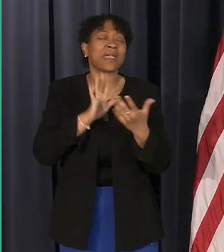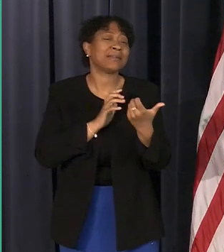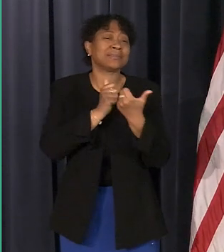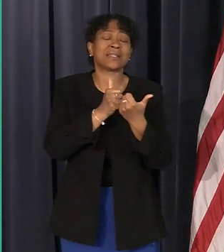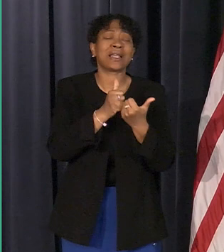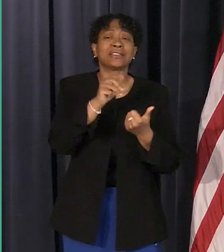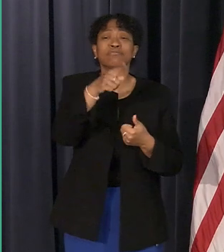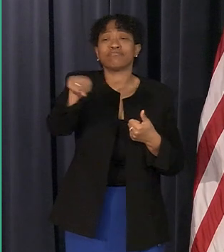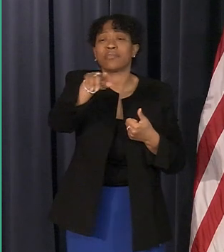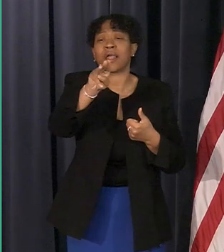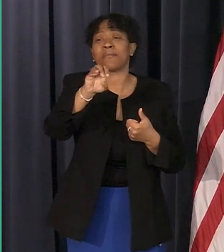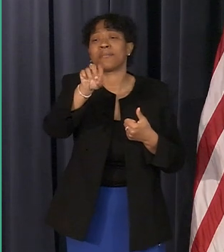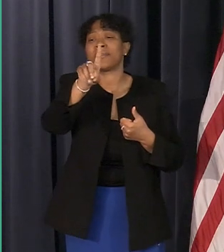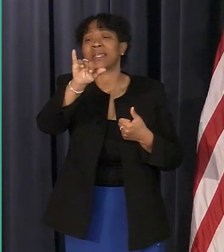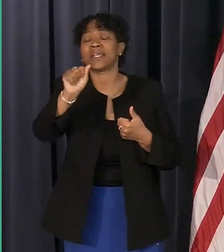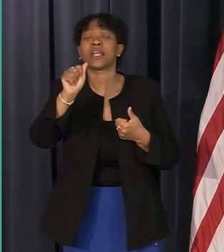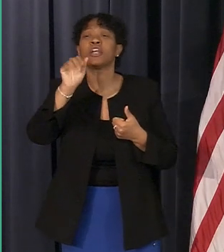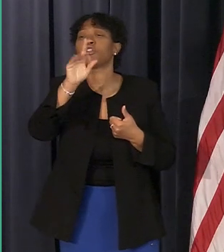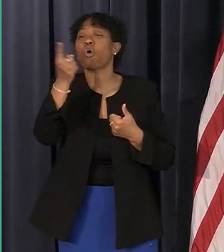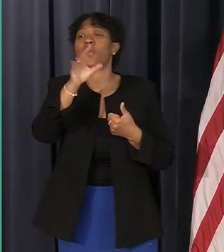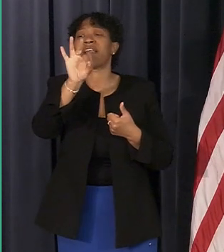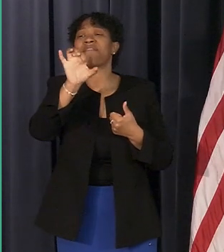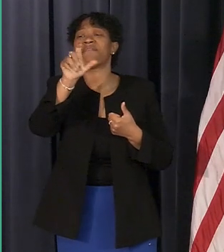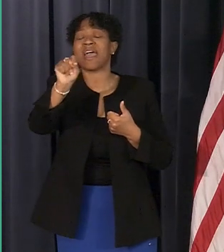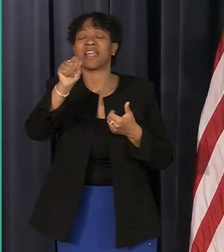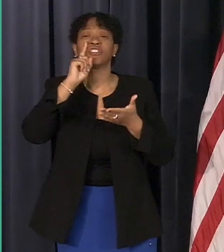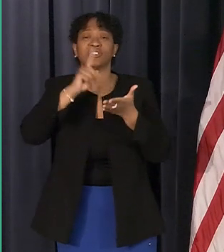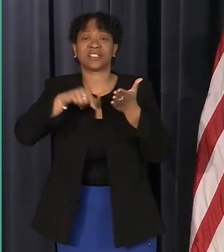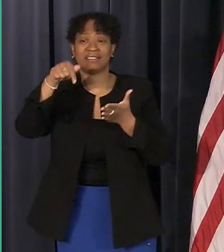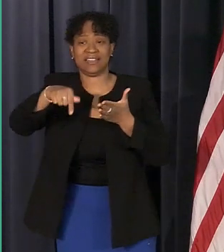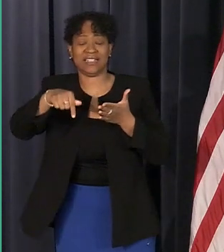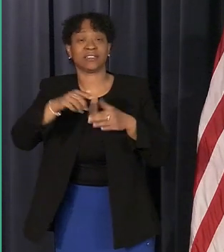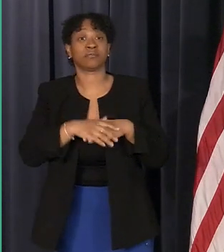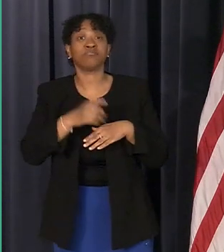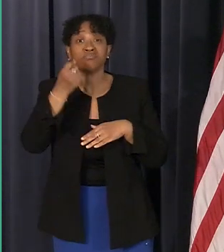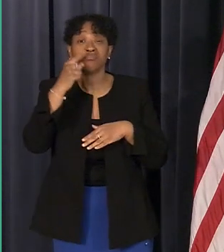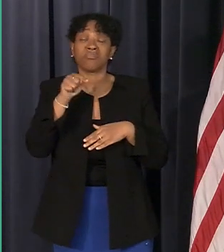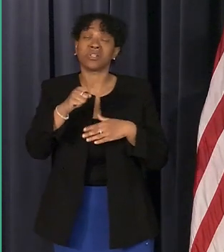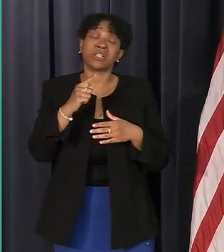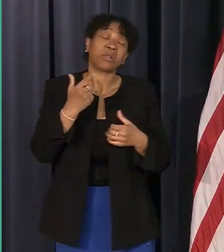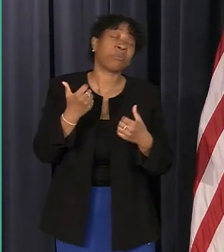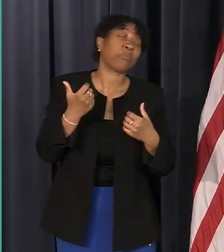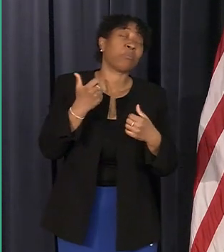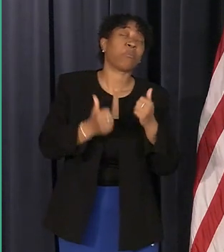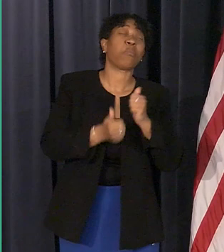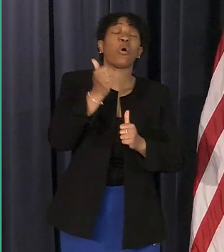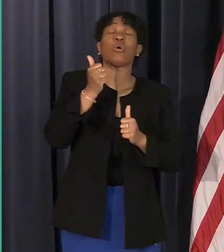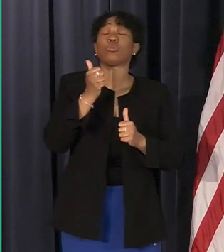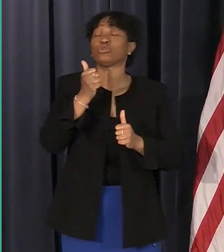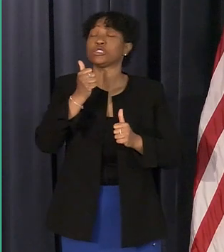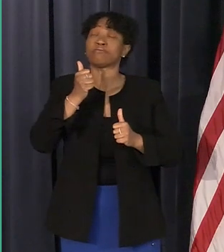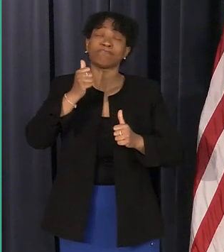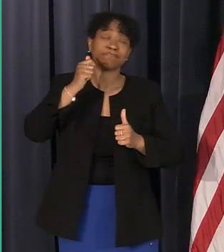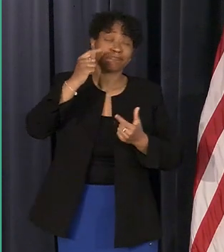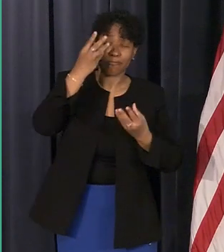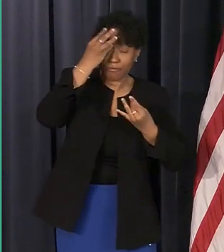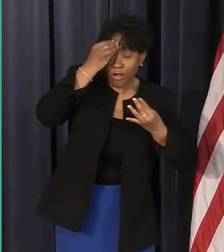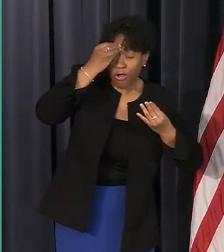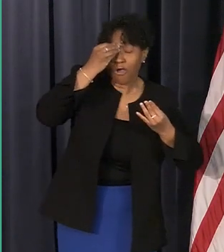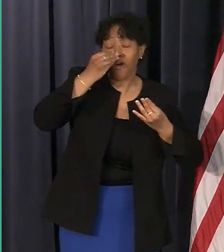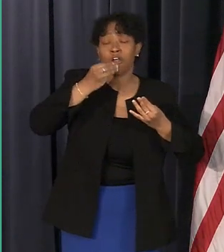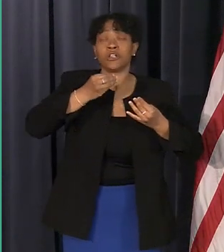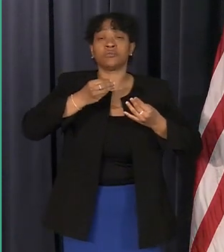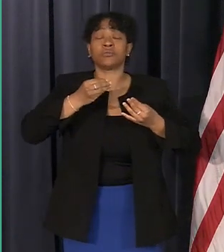all the time to fact check this this is the most comprehensive compassionate robust water assistance program in